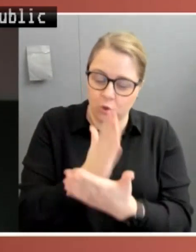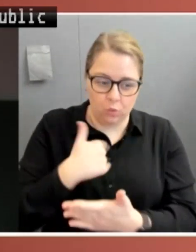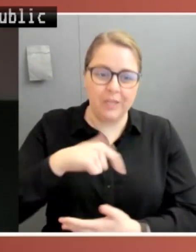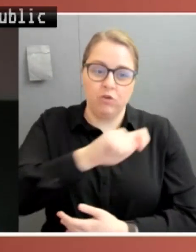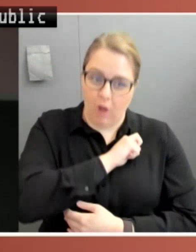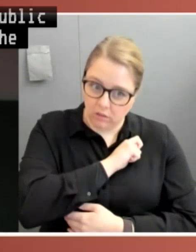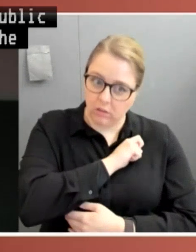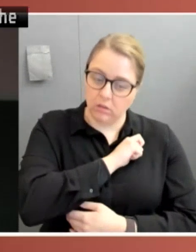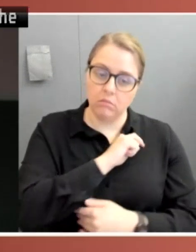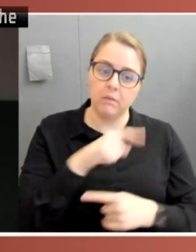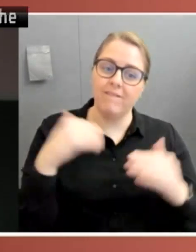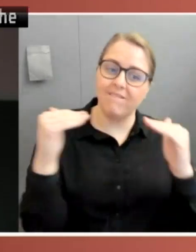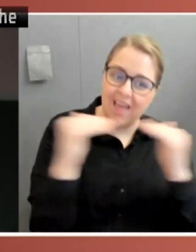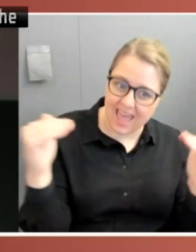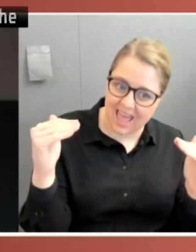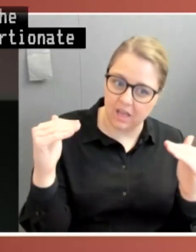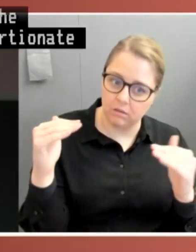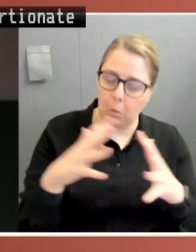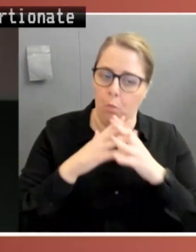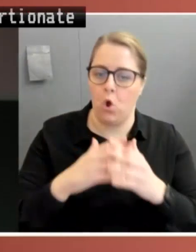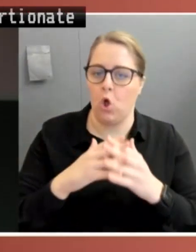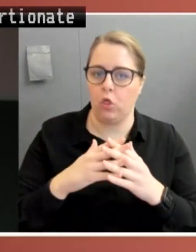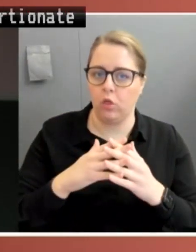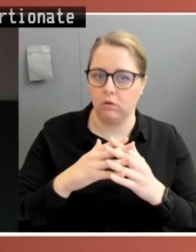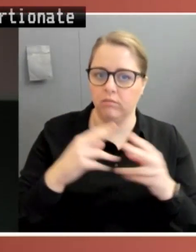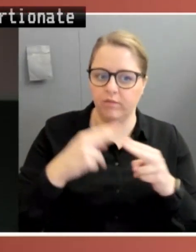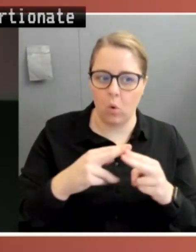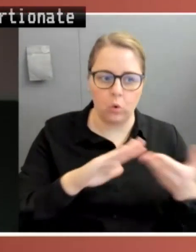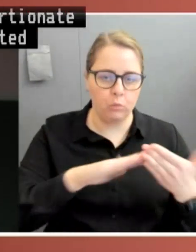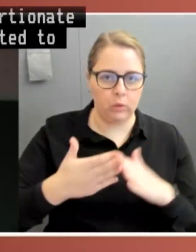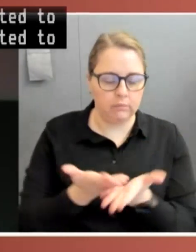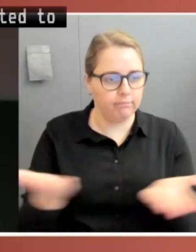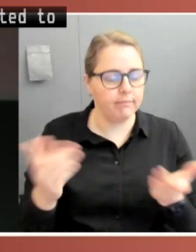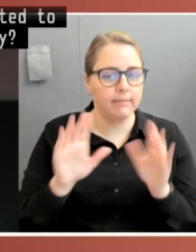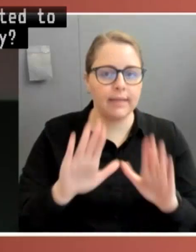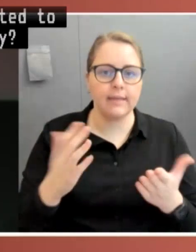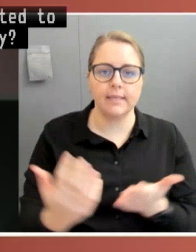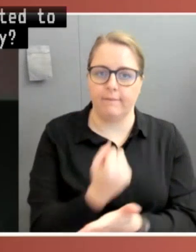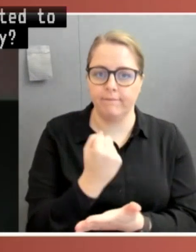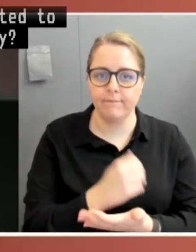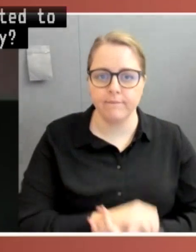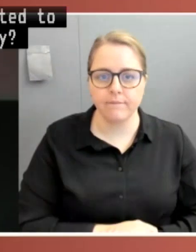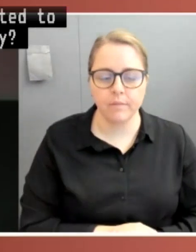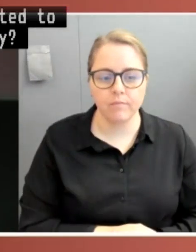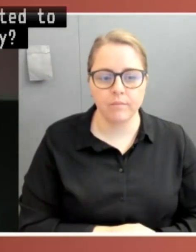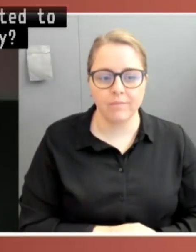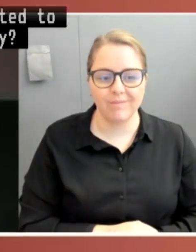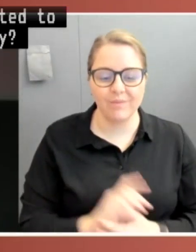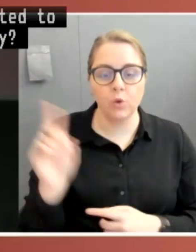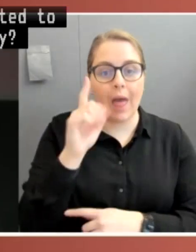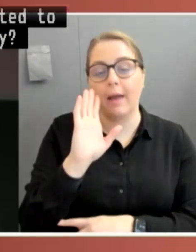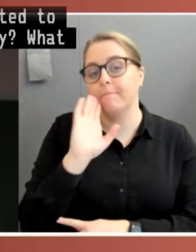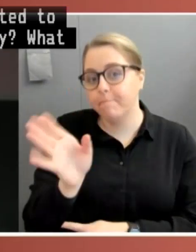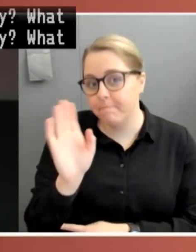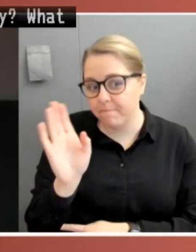and were always well directed to protecting community safety? What we're hoping to do in this lecture is analyse that